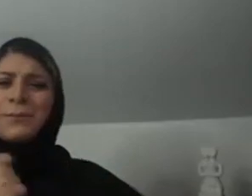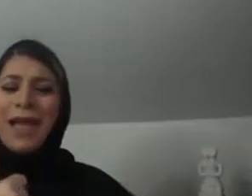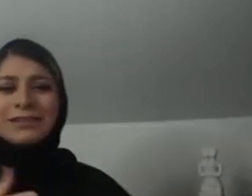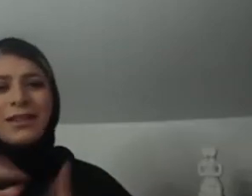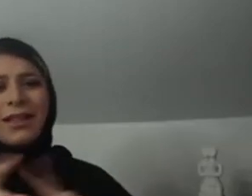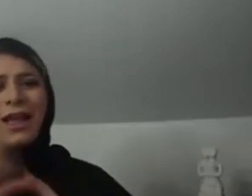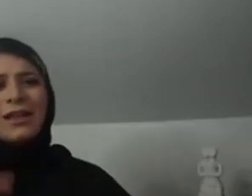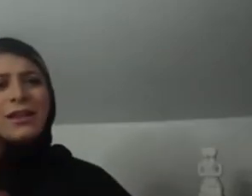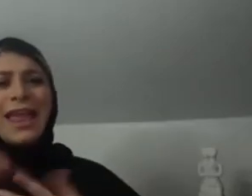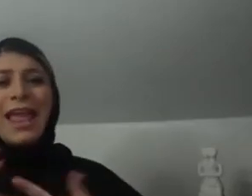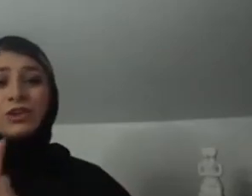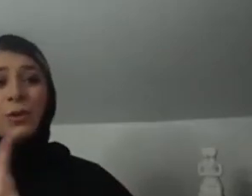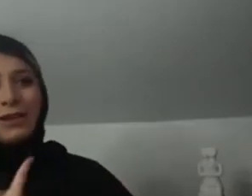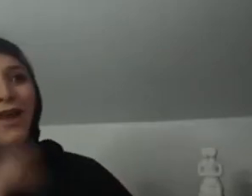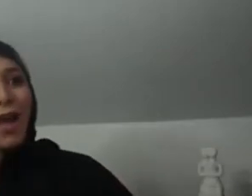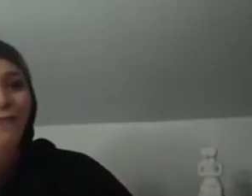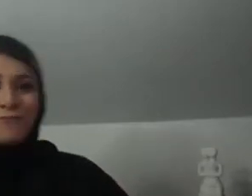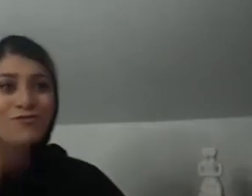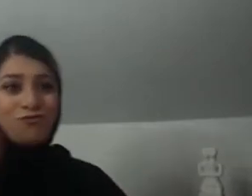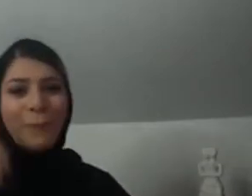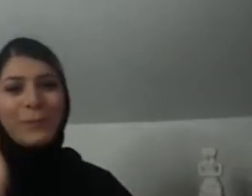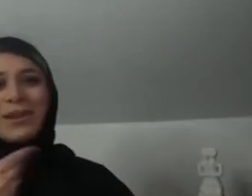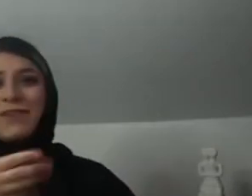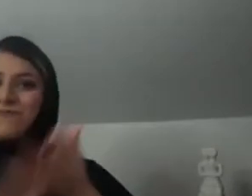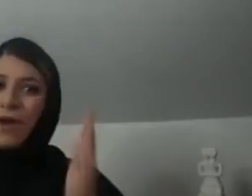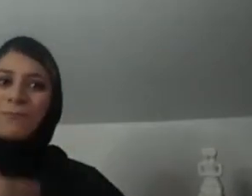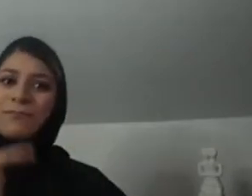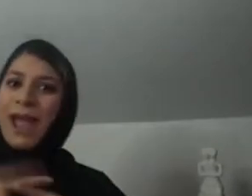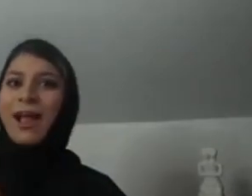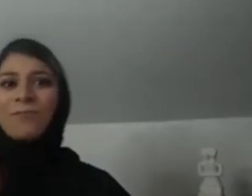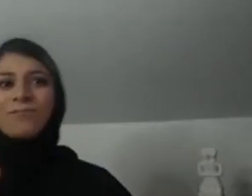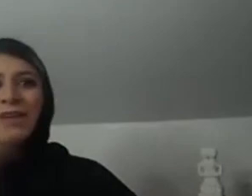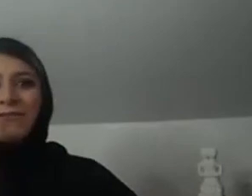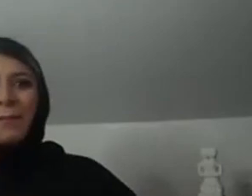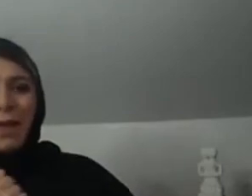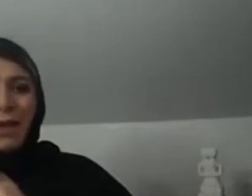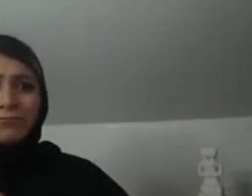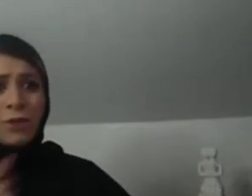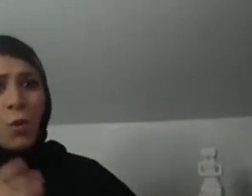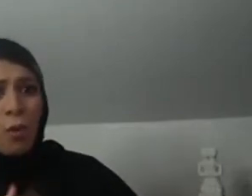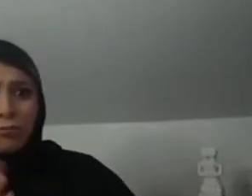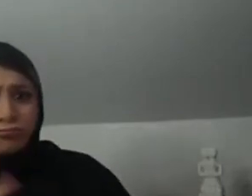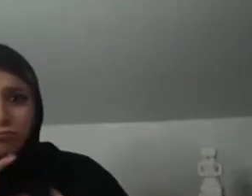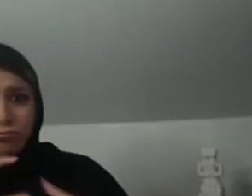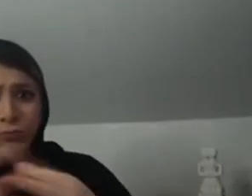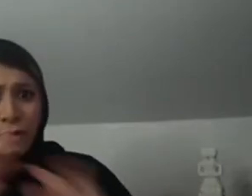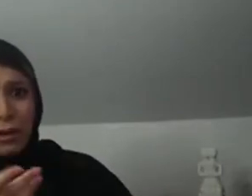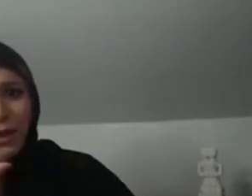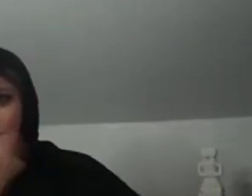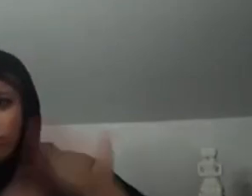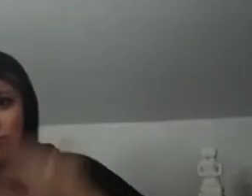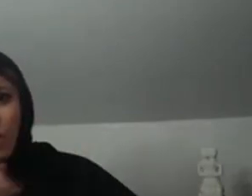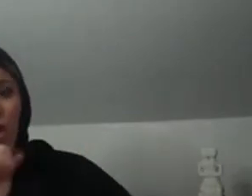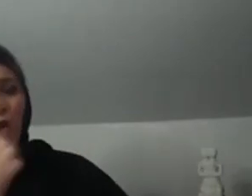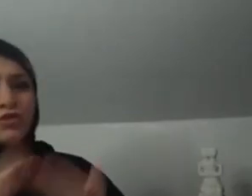networking was important. You know, introducing myself as Rabia, you know, explaining where I'm from. So sharing my